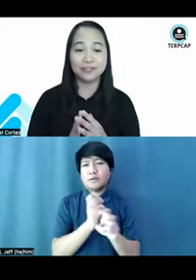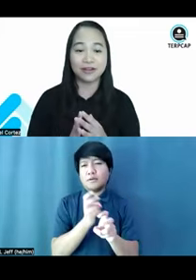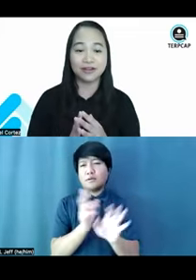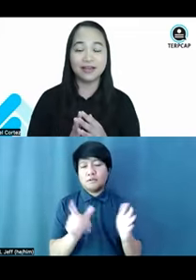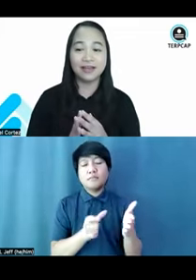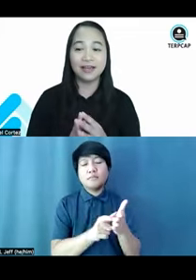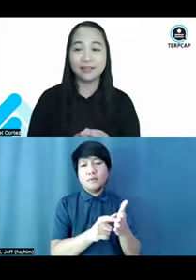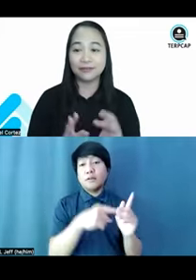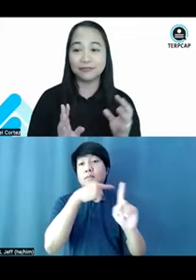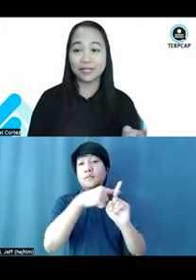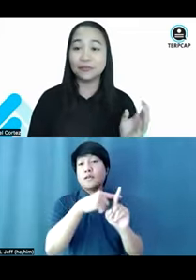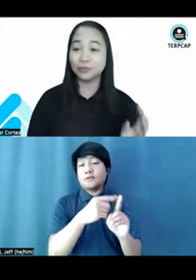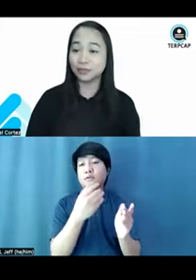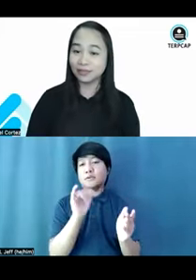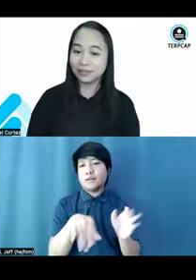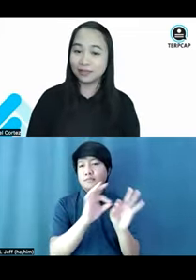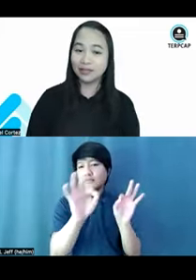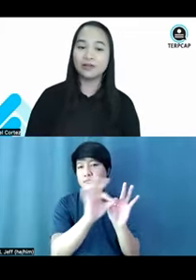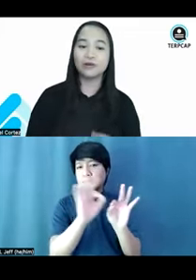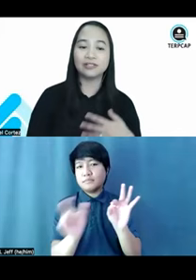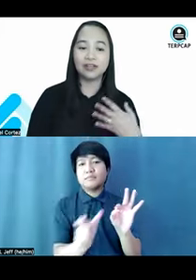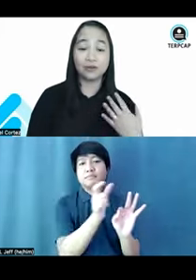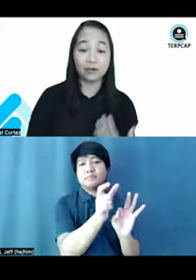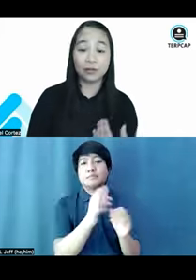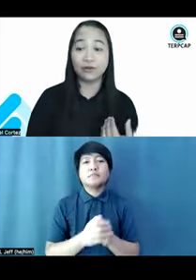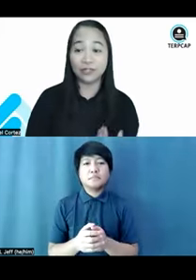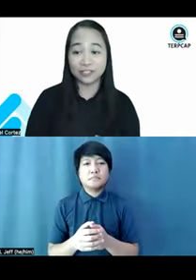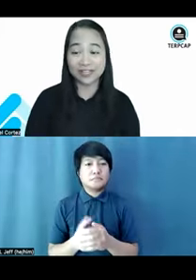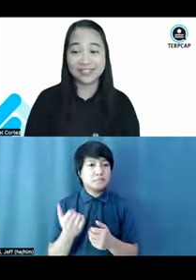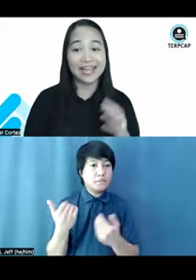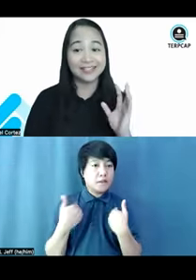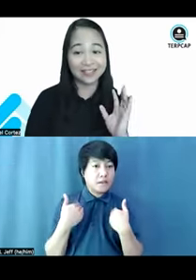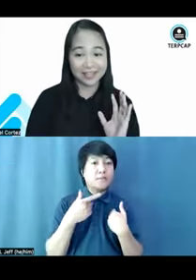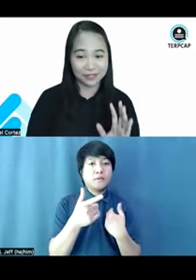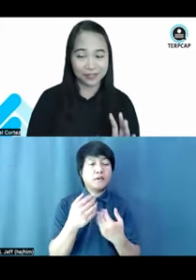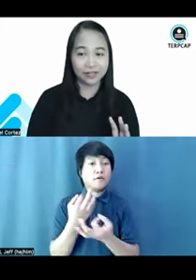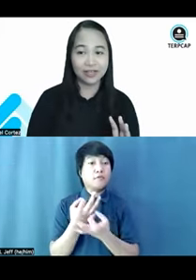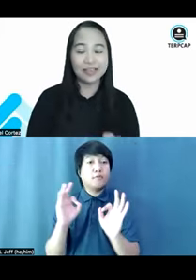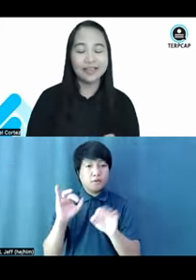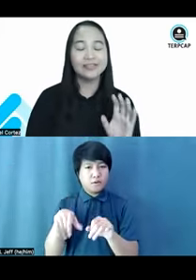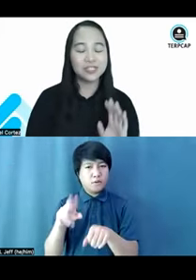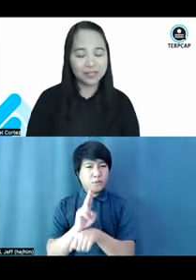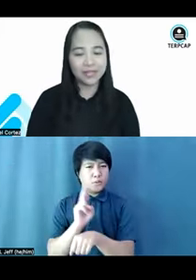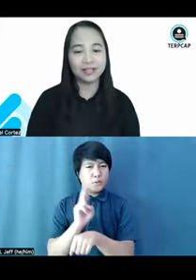happy to share another free tool called a Color Contrast Analyzer.